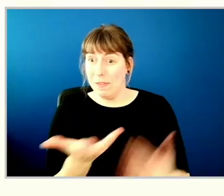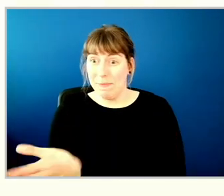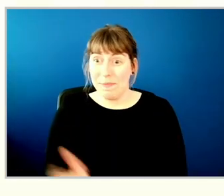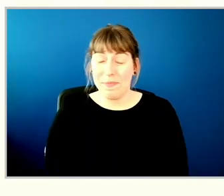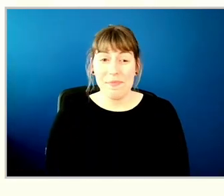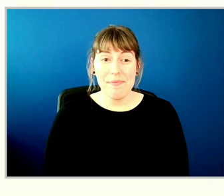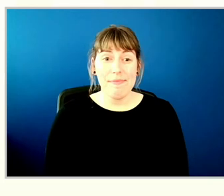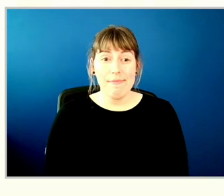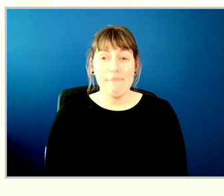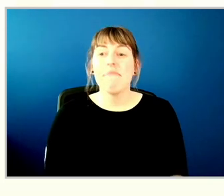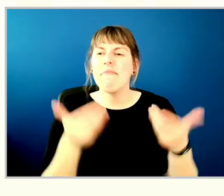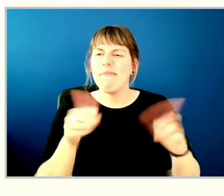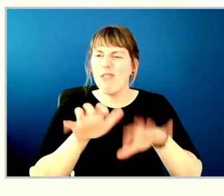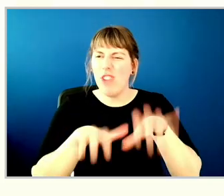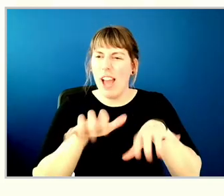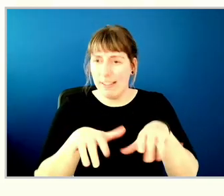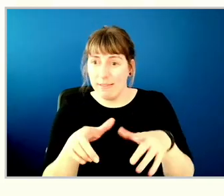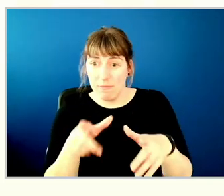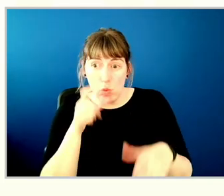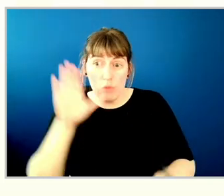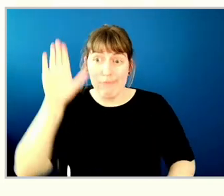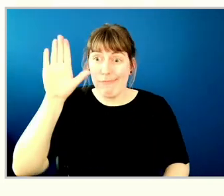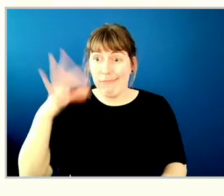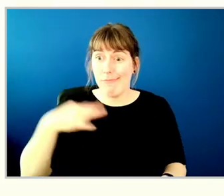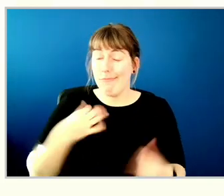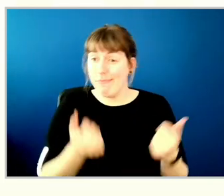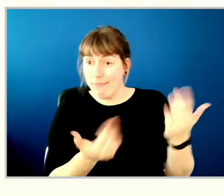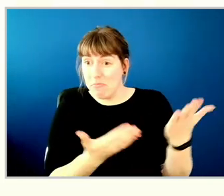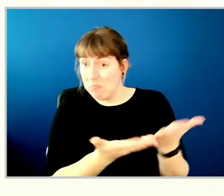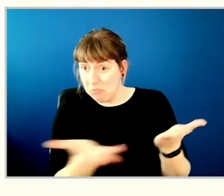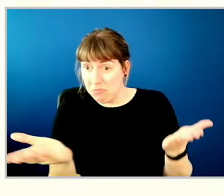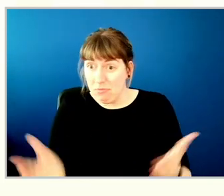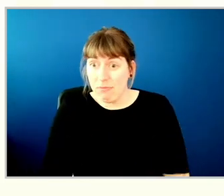Please type in the chat now if you'd like to move that motion.